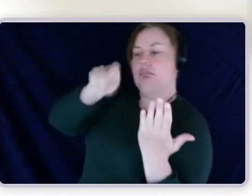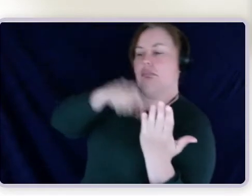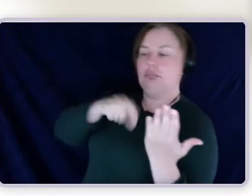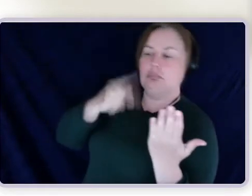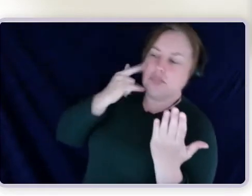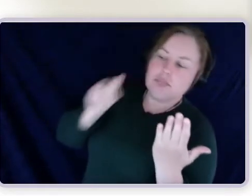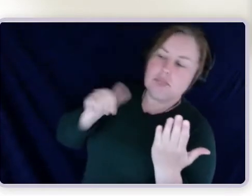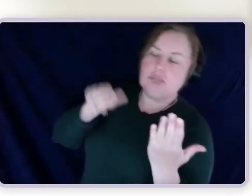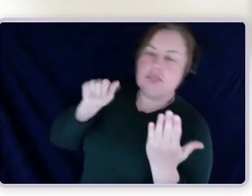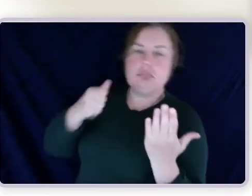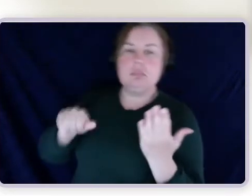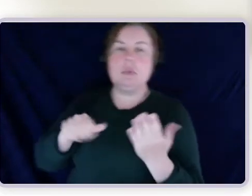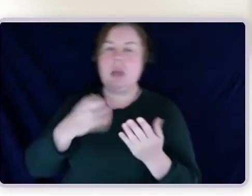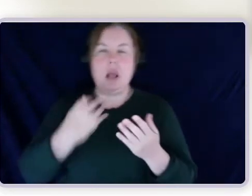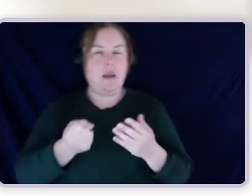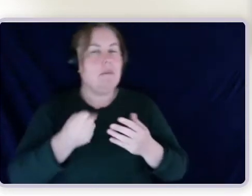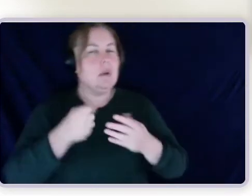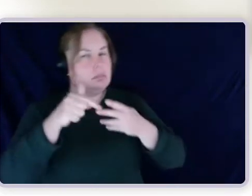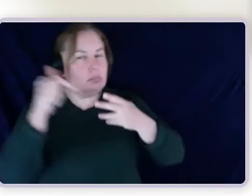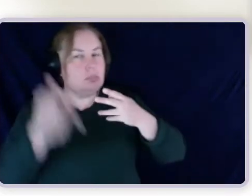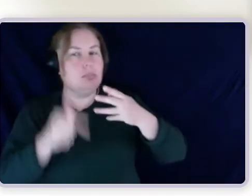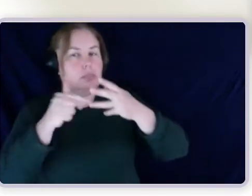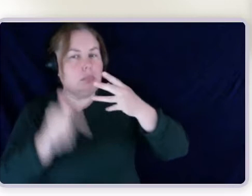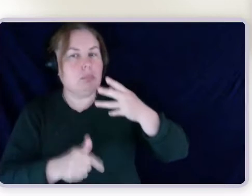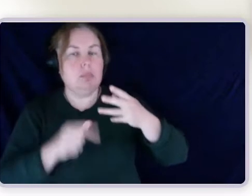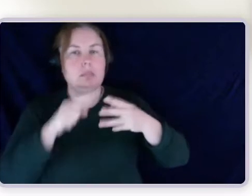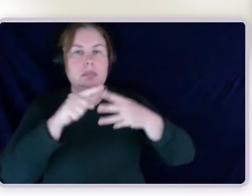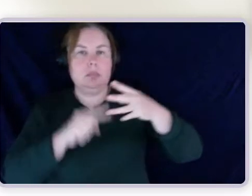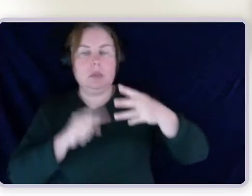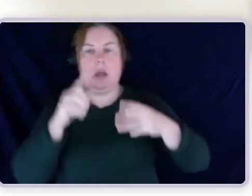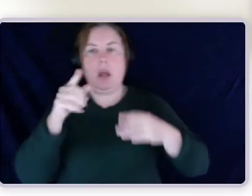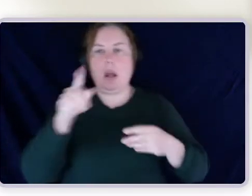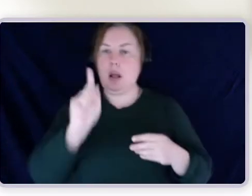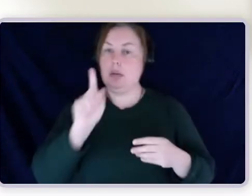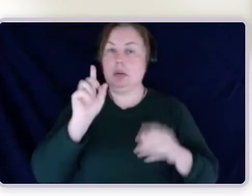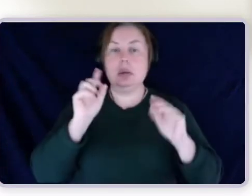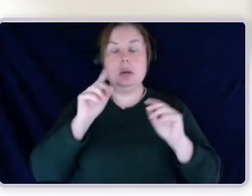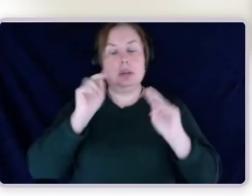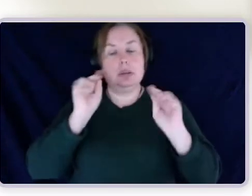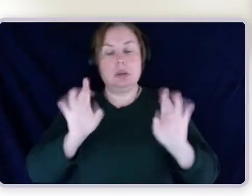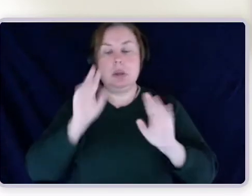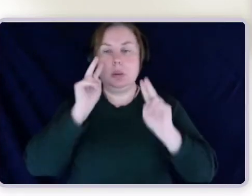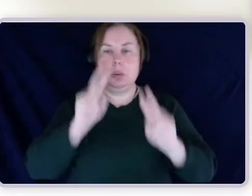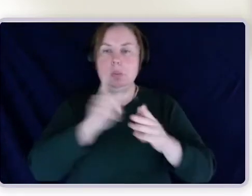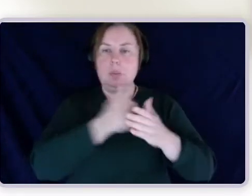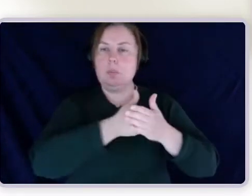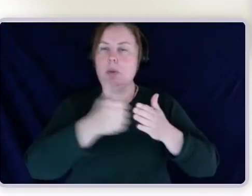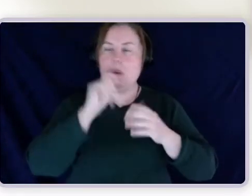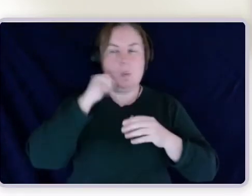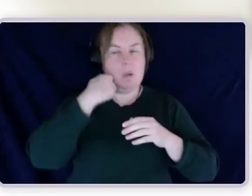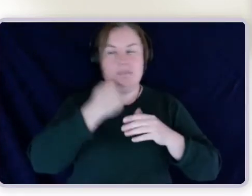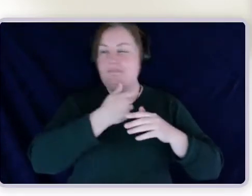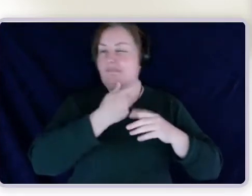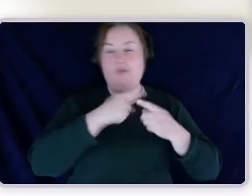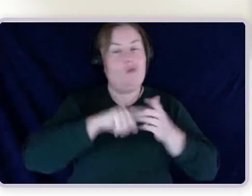So if we start by looking at permanent conditions, a permanent condition isn't a permanent